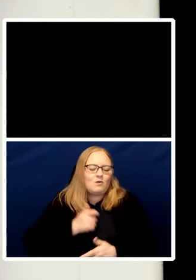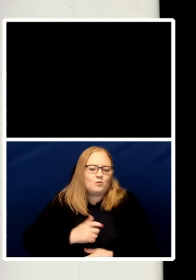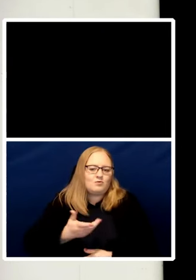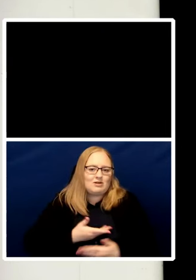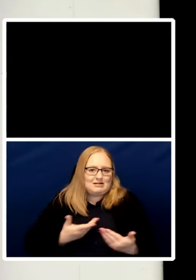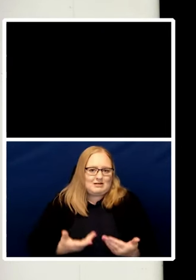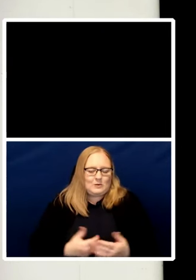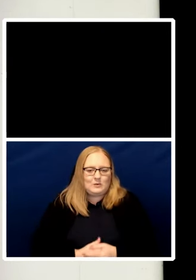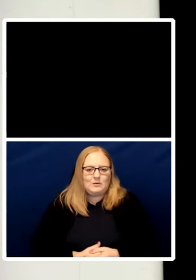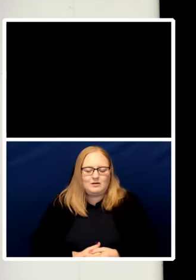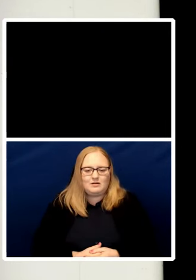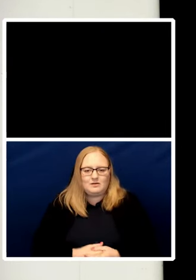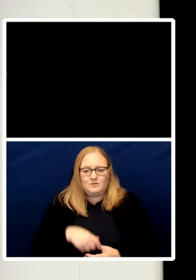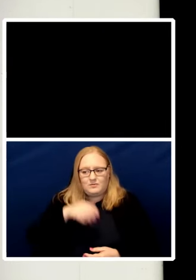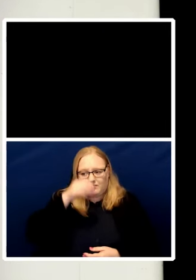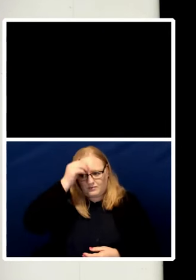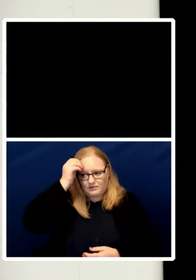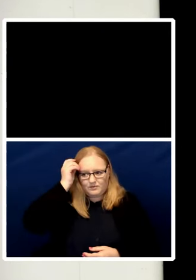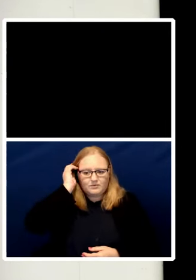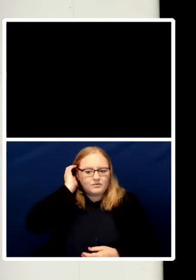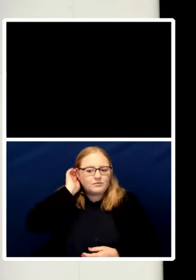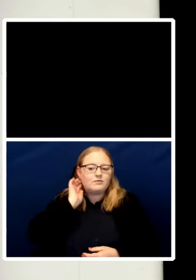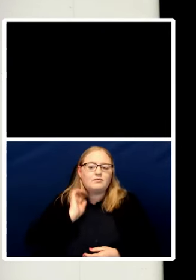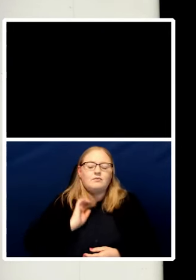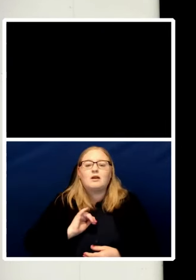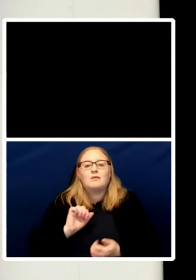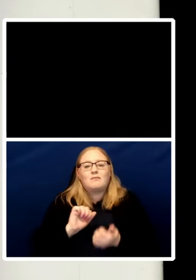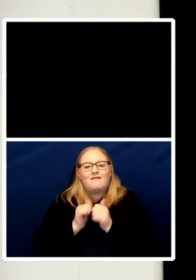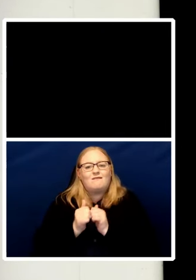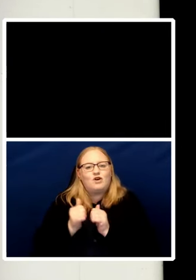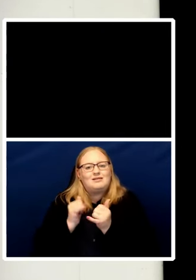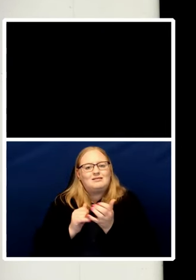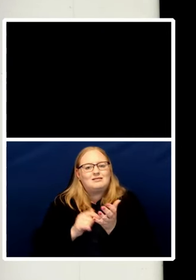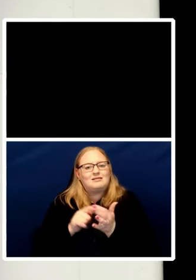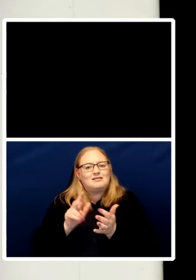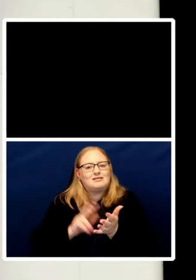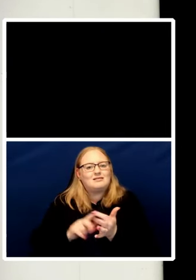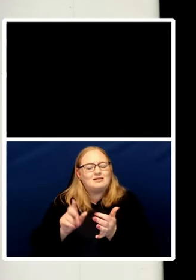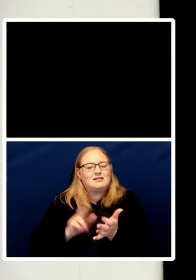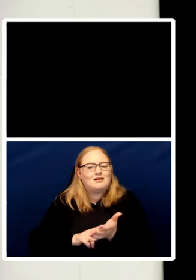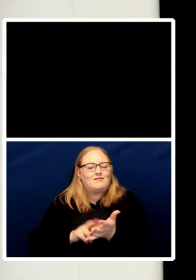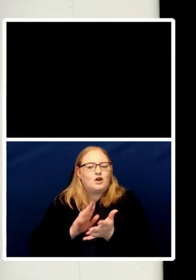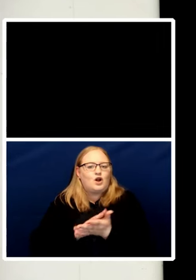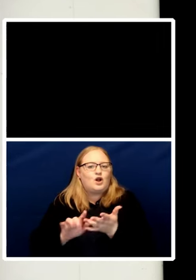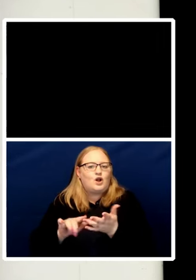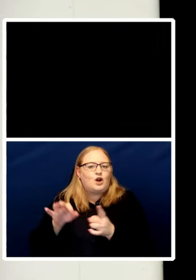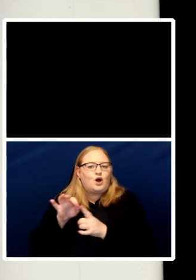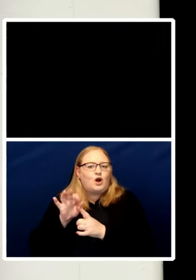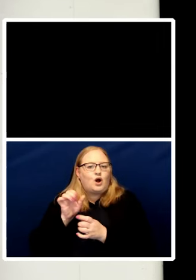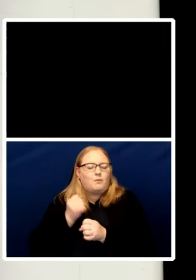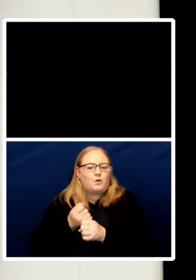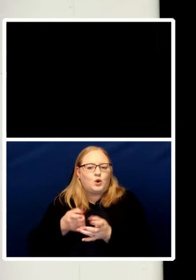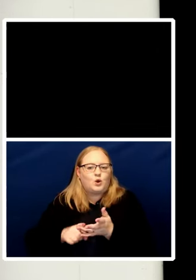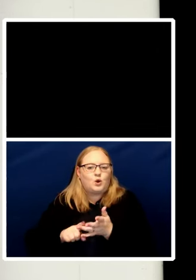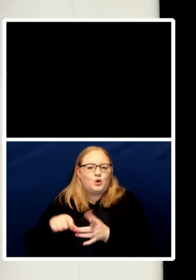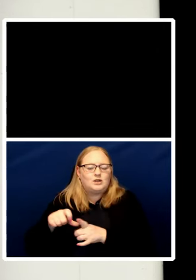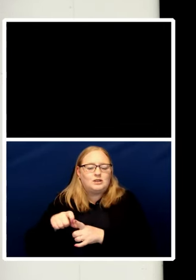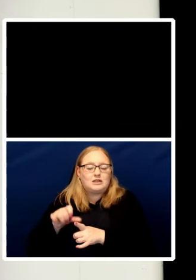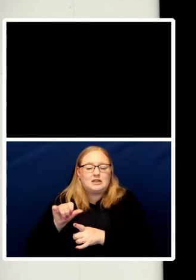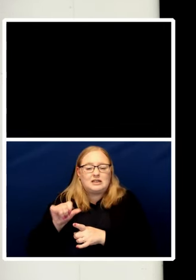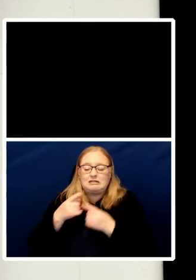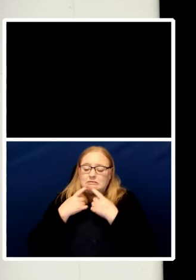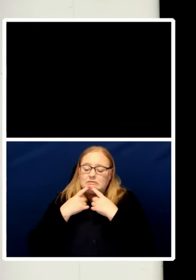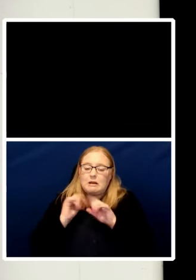be as my friend Stephen Hopgood said in a a a very hostile book there might be end times